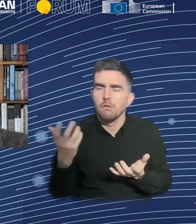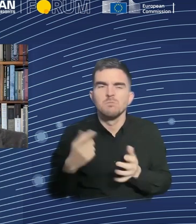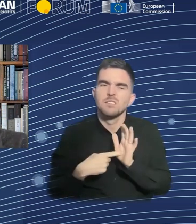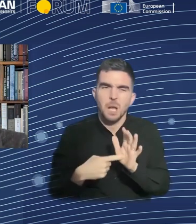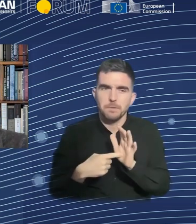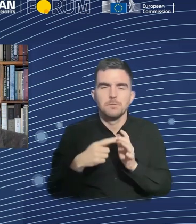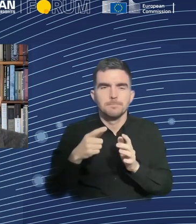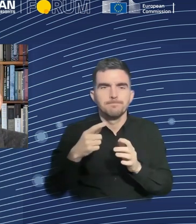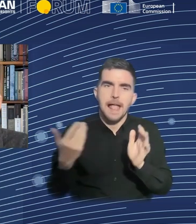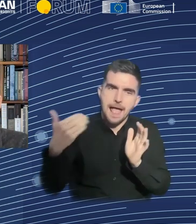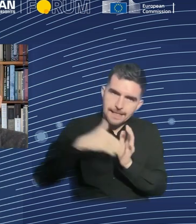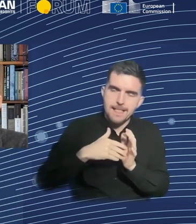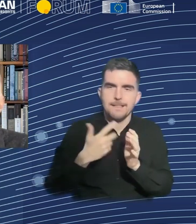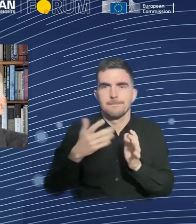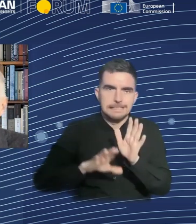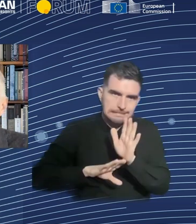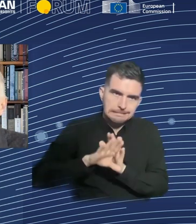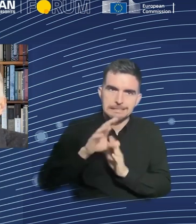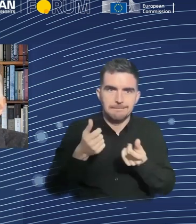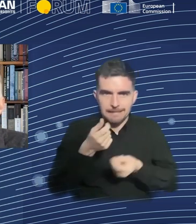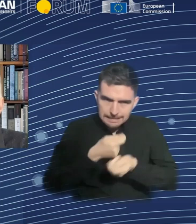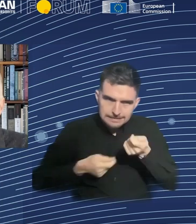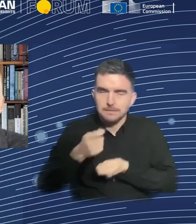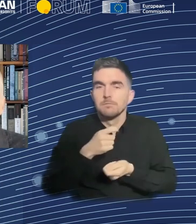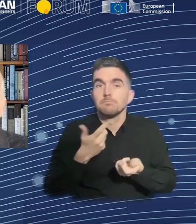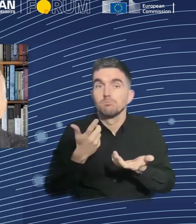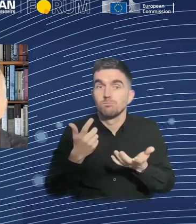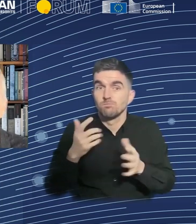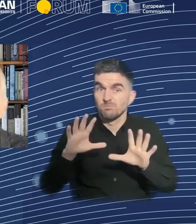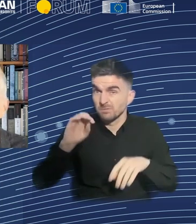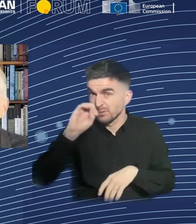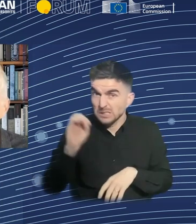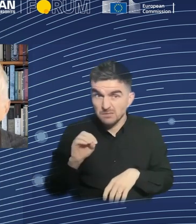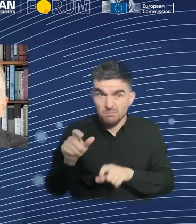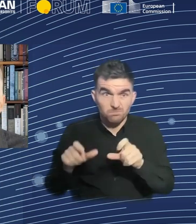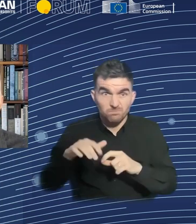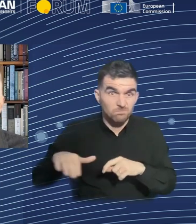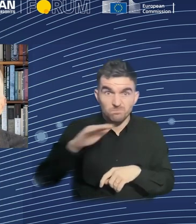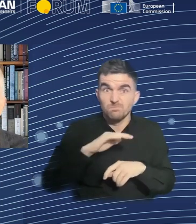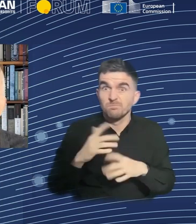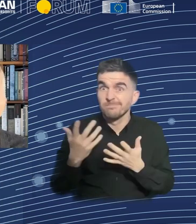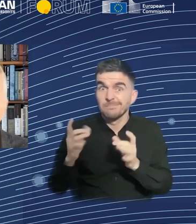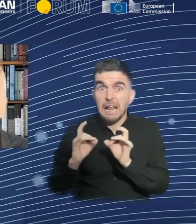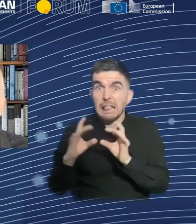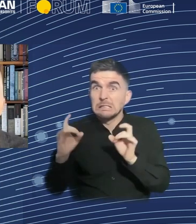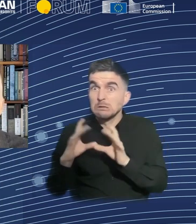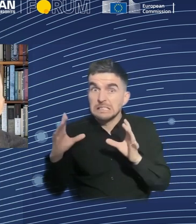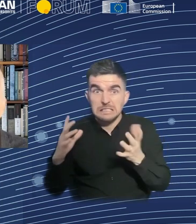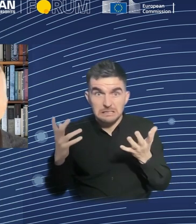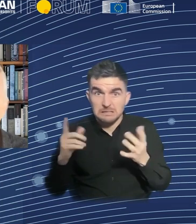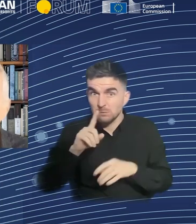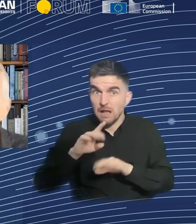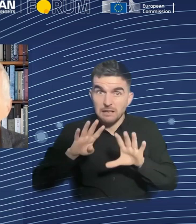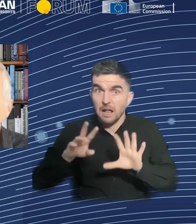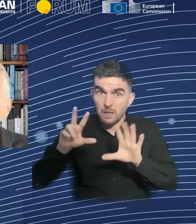in 1930 to more than 60% only 10 years later. We can move quickly on enormous problems like